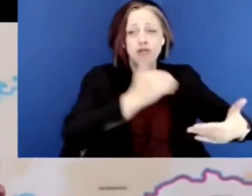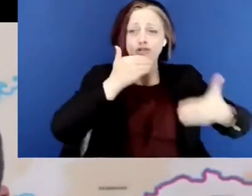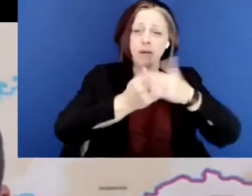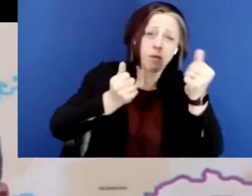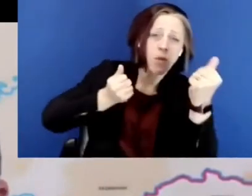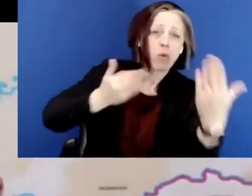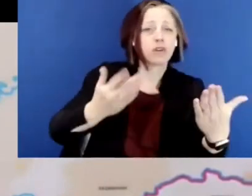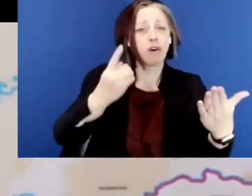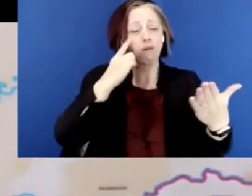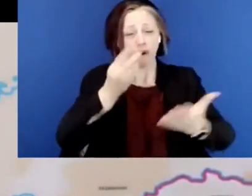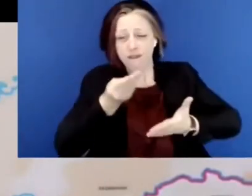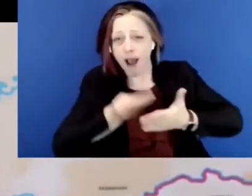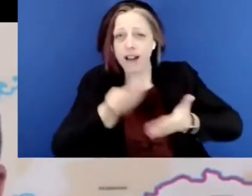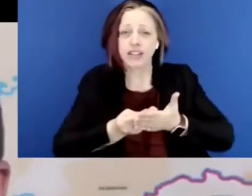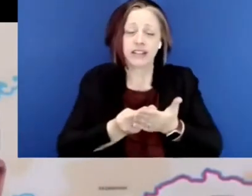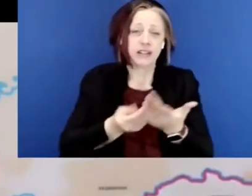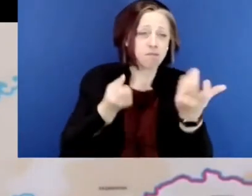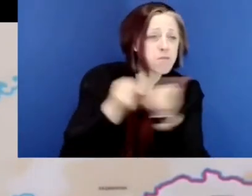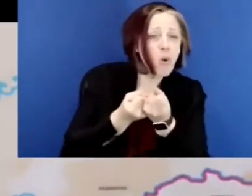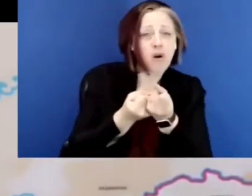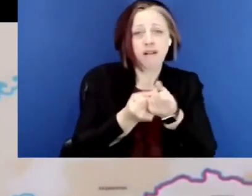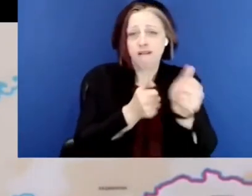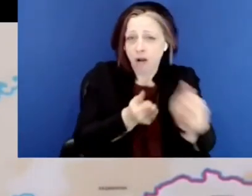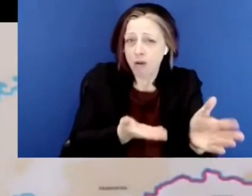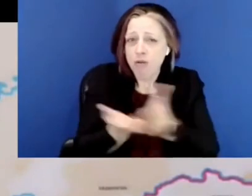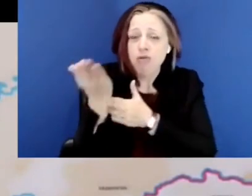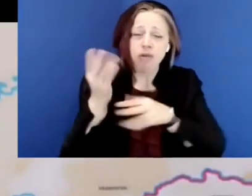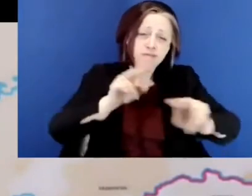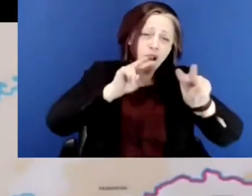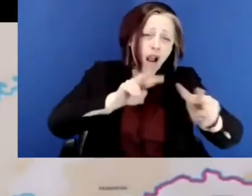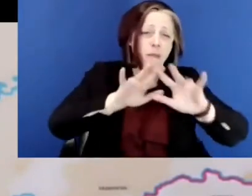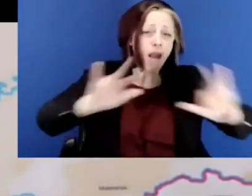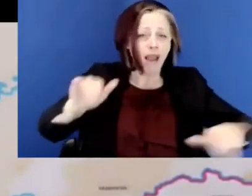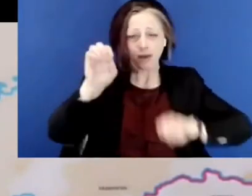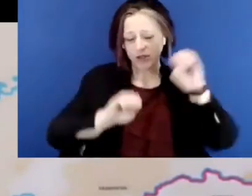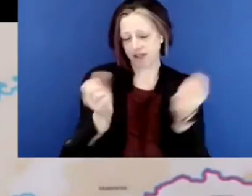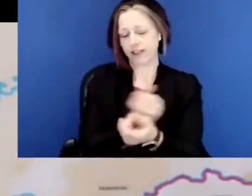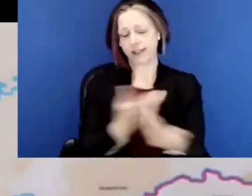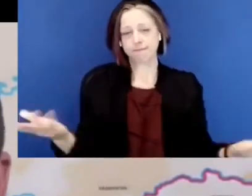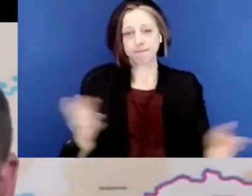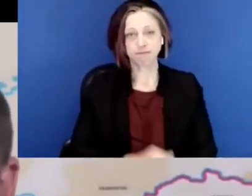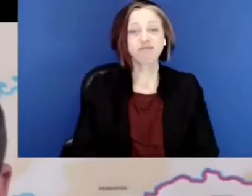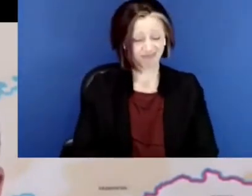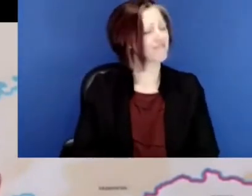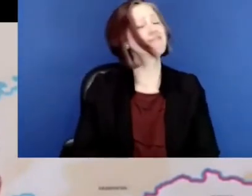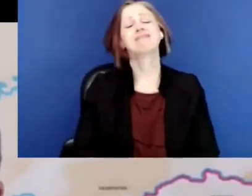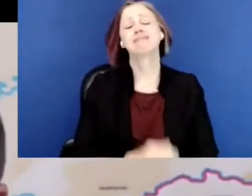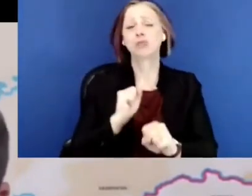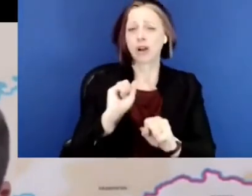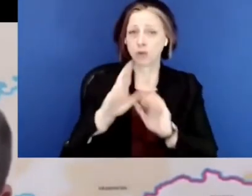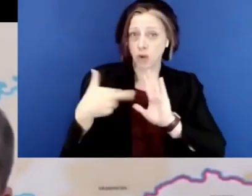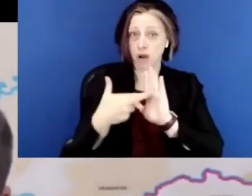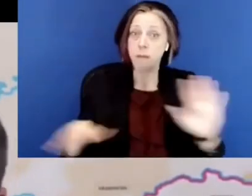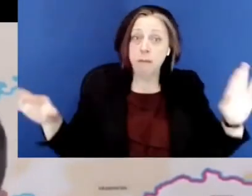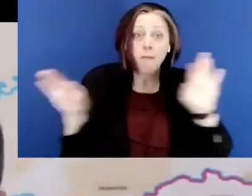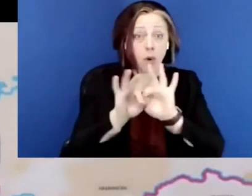and generate really good proposals for financing, for funding, for follow through, for monitoring, evaluation, and so on. So